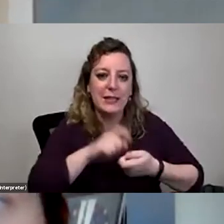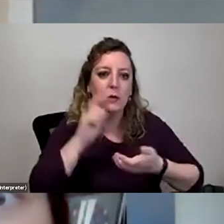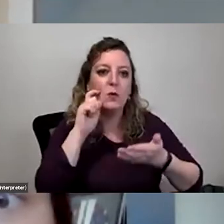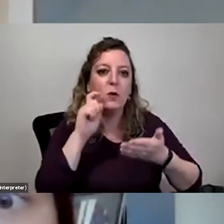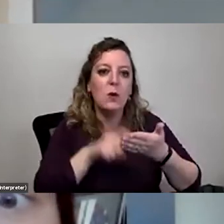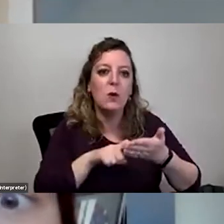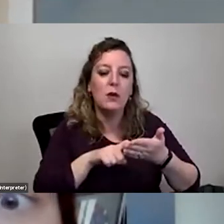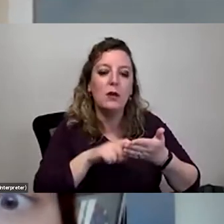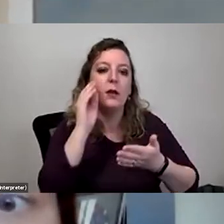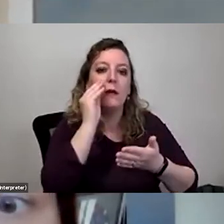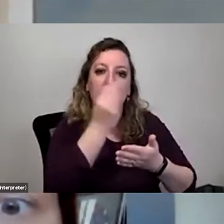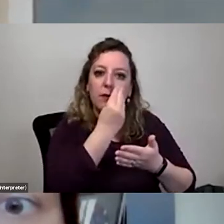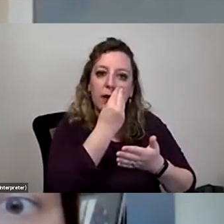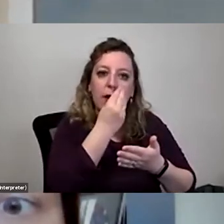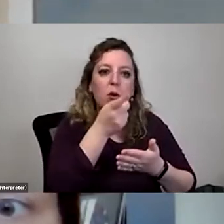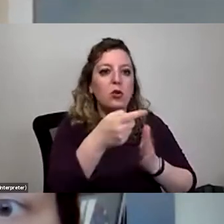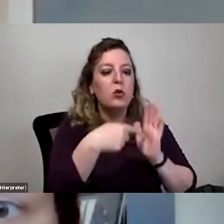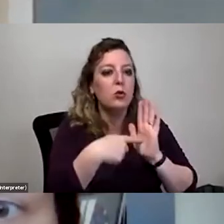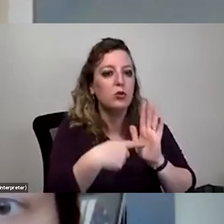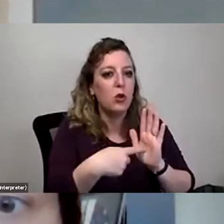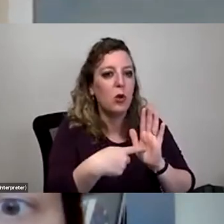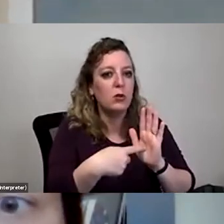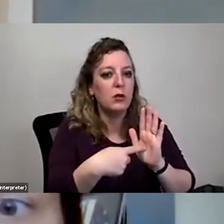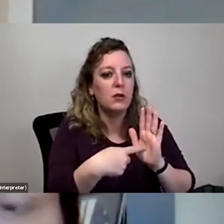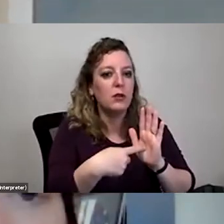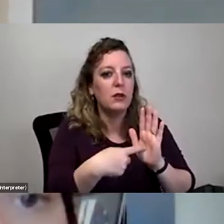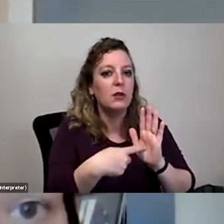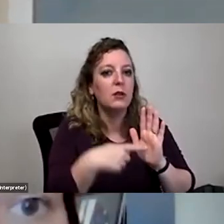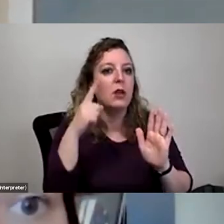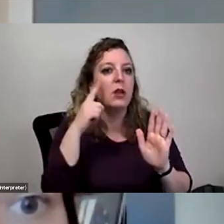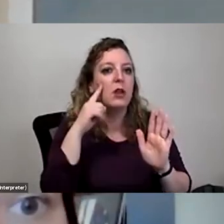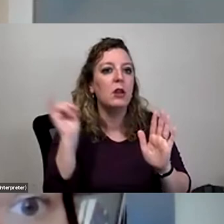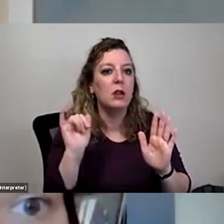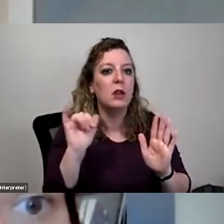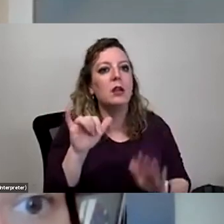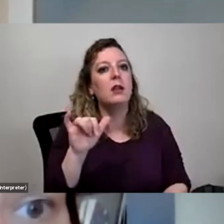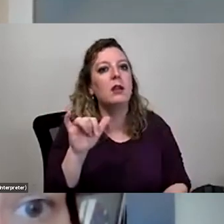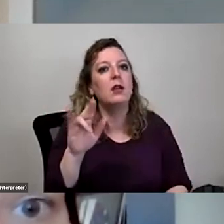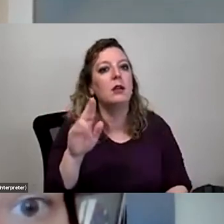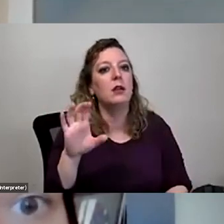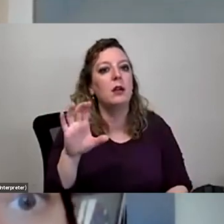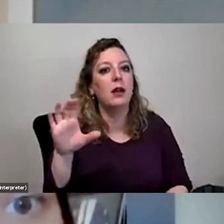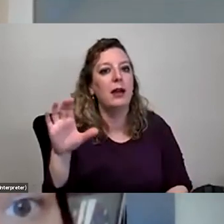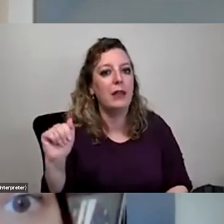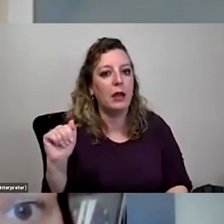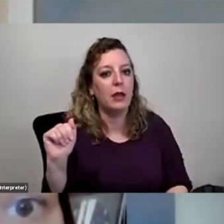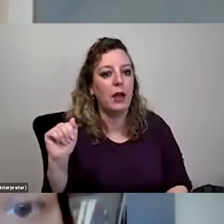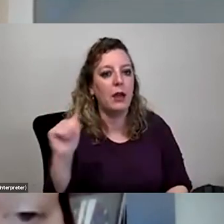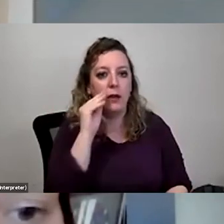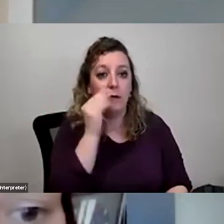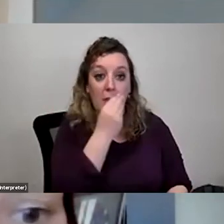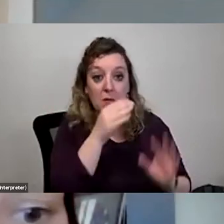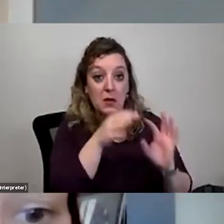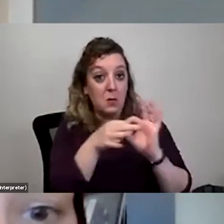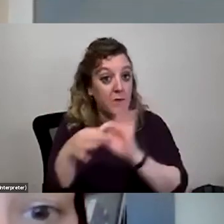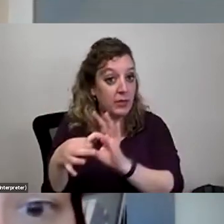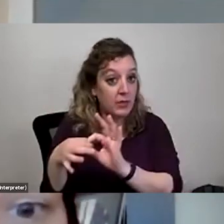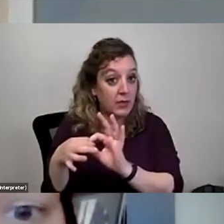that the flowers that you showed the Joshua tree flowers, they looked like yucca flowers. Are they related?